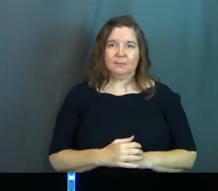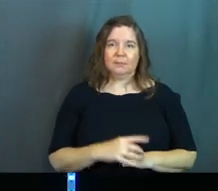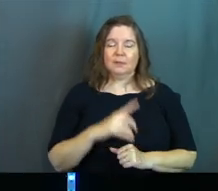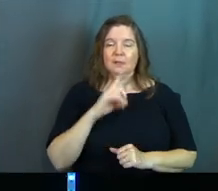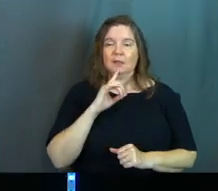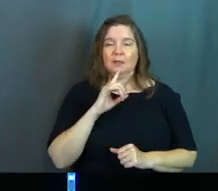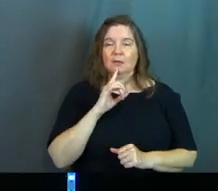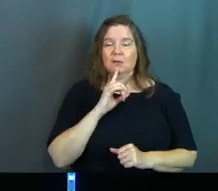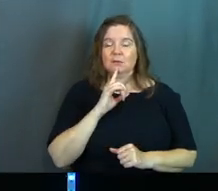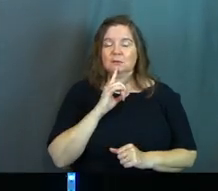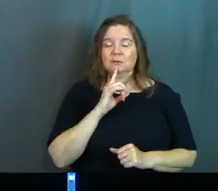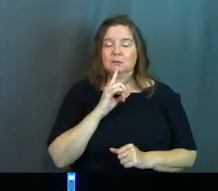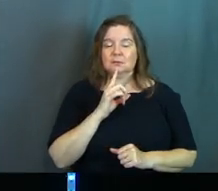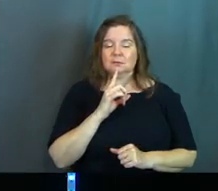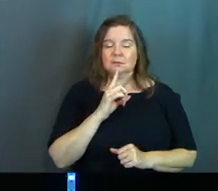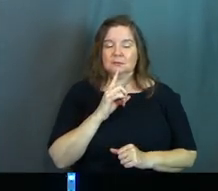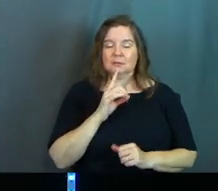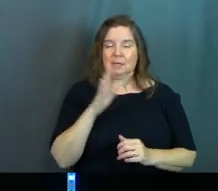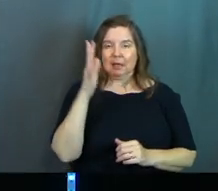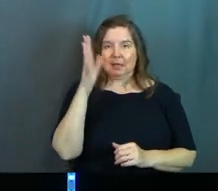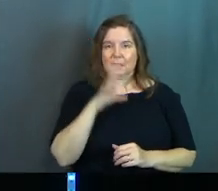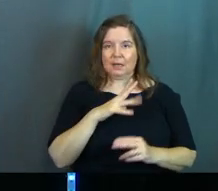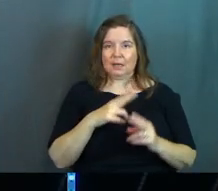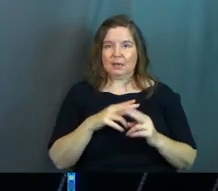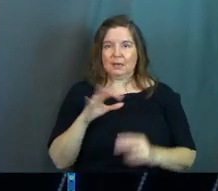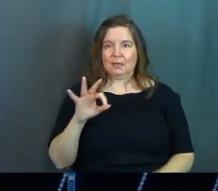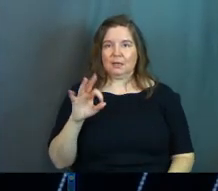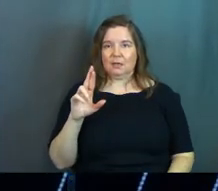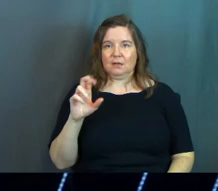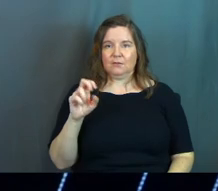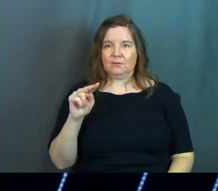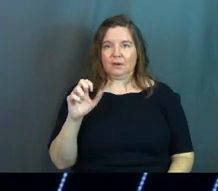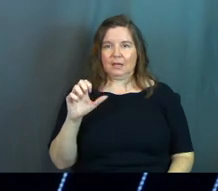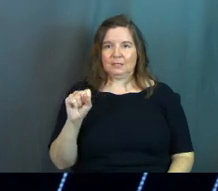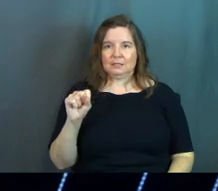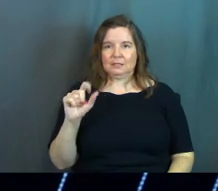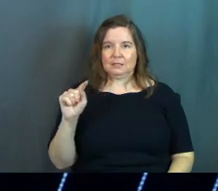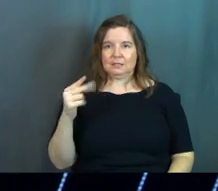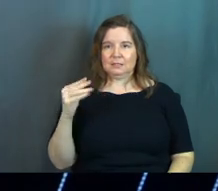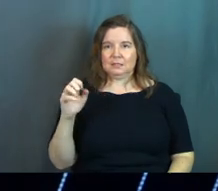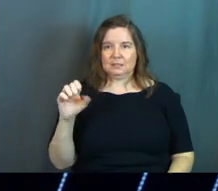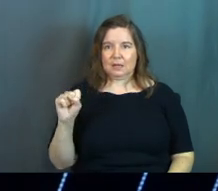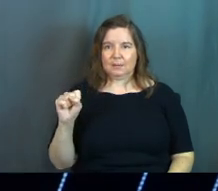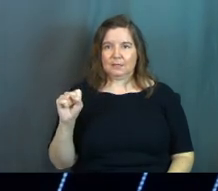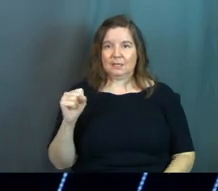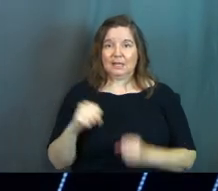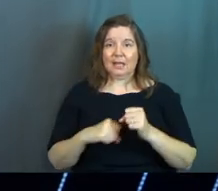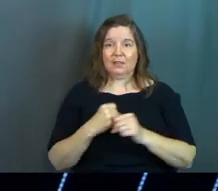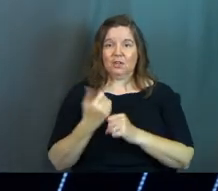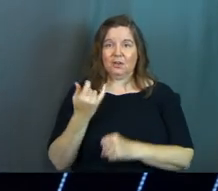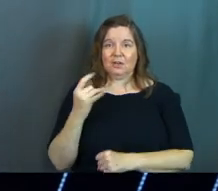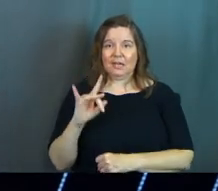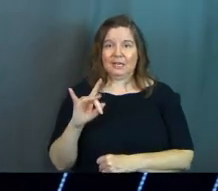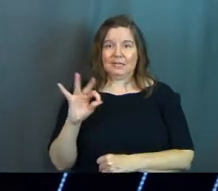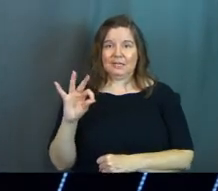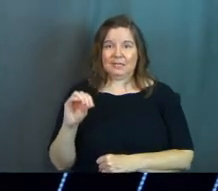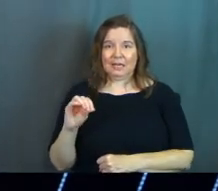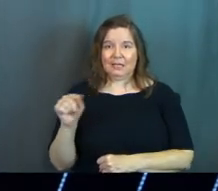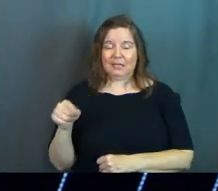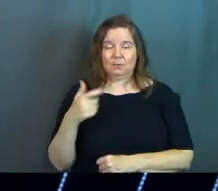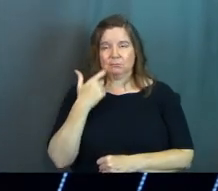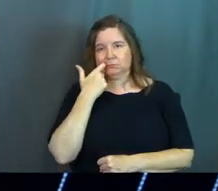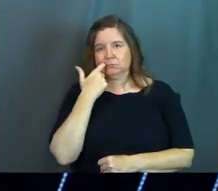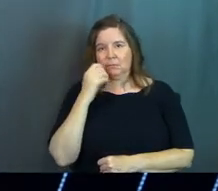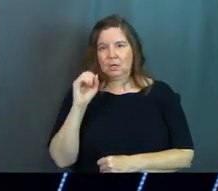There's a guy named Francis Thomas. In the year 1890, he was an opium addict